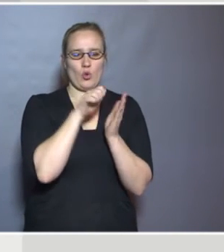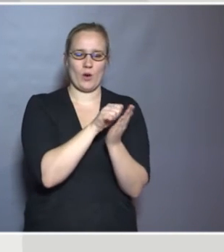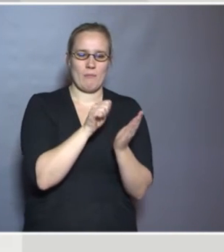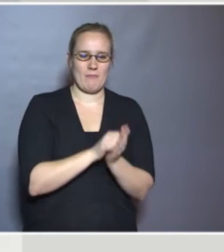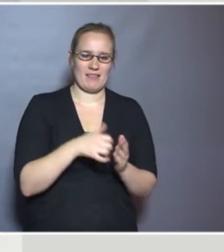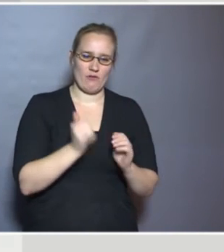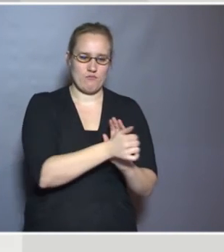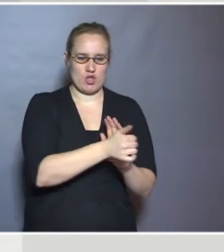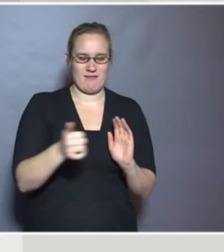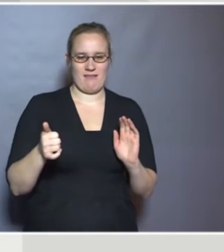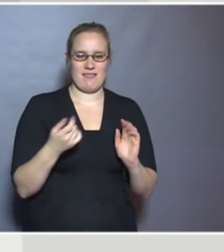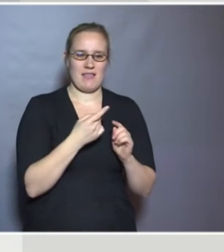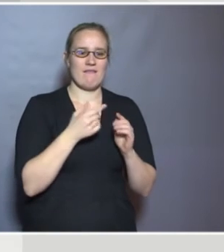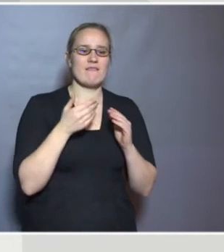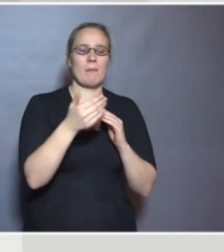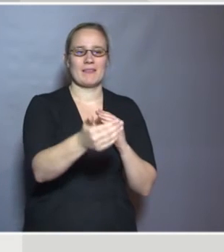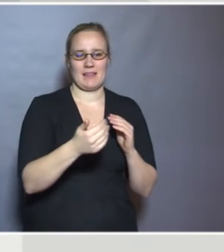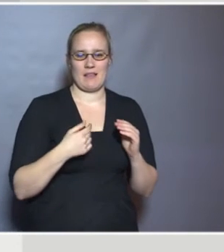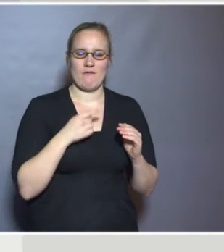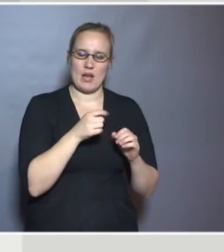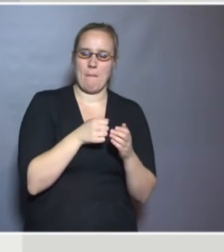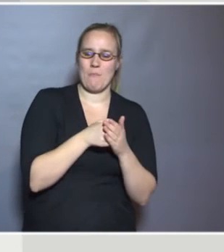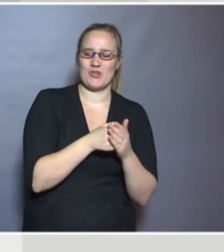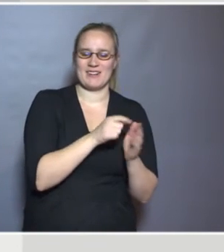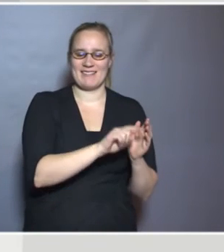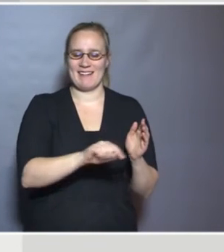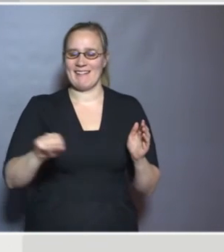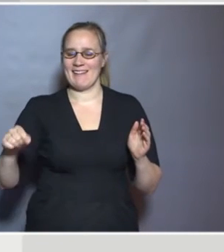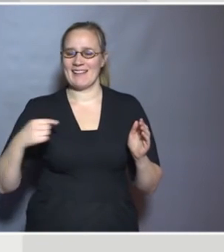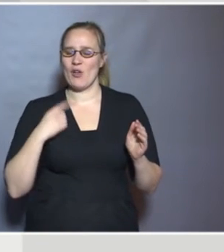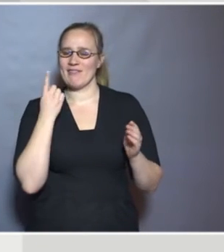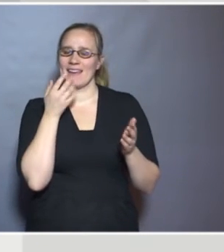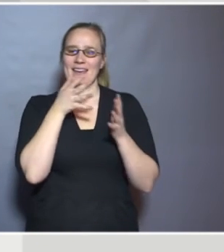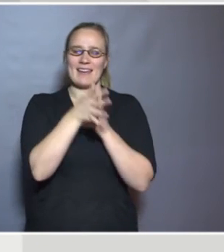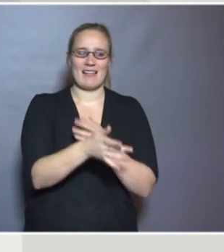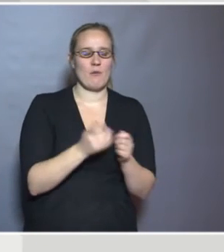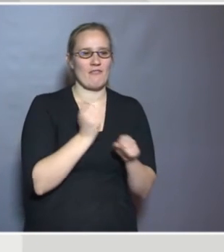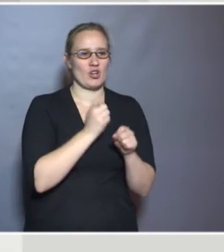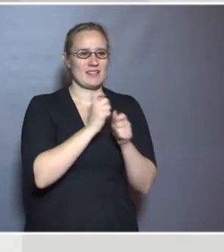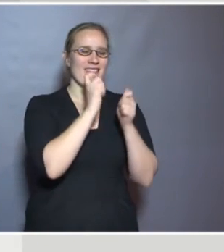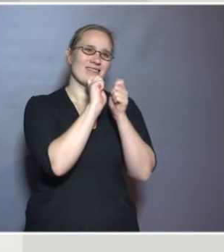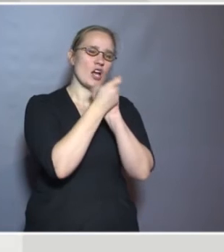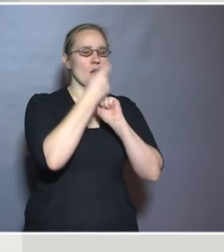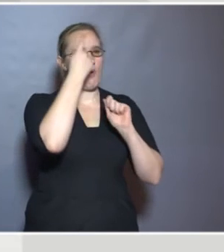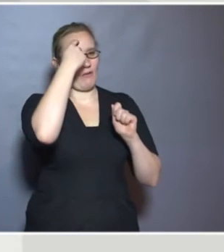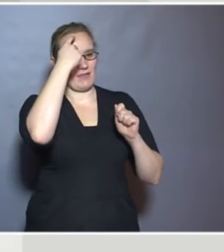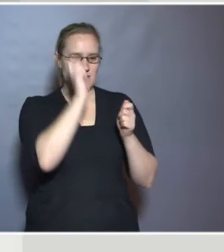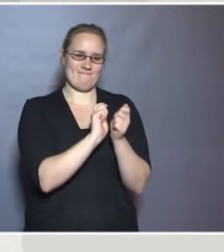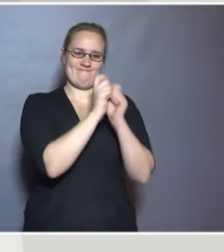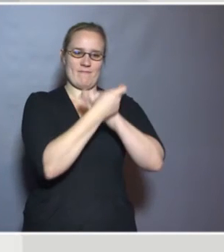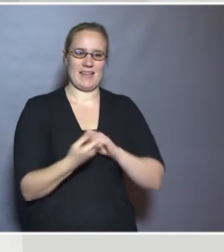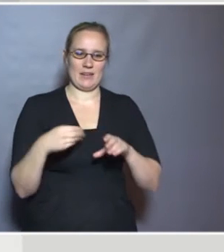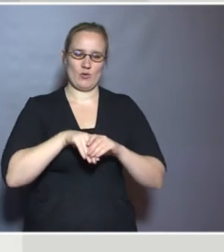work in the future. Because it's really pushing them to think about the changing thinking of inclusive education.